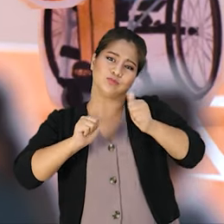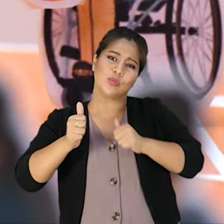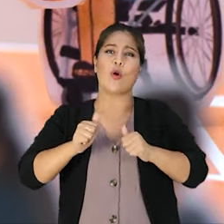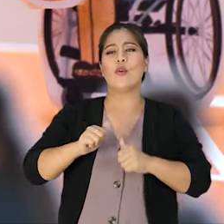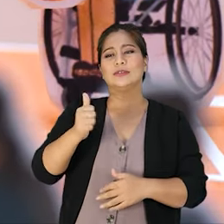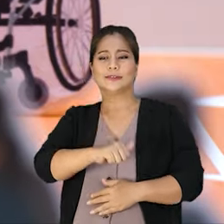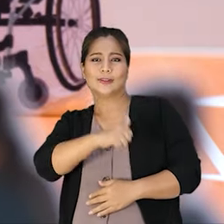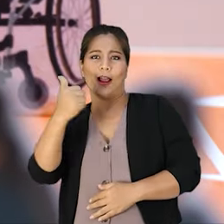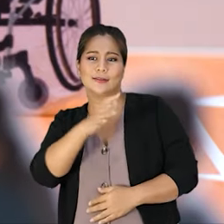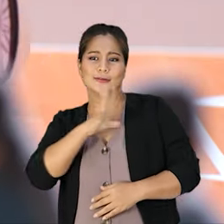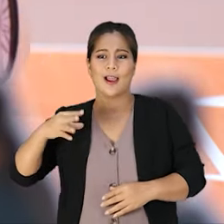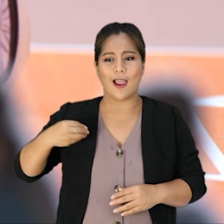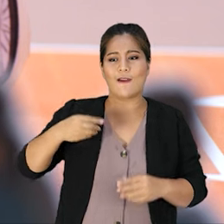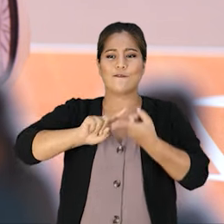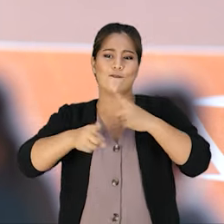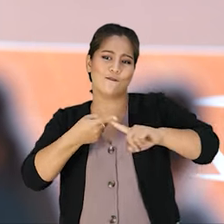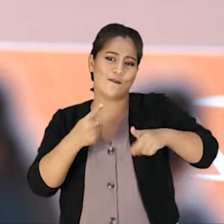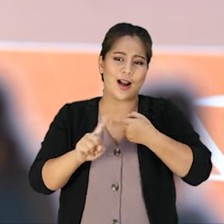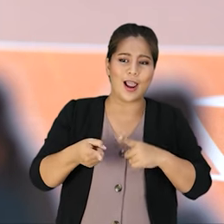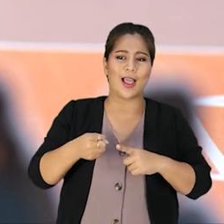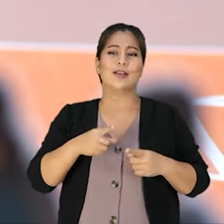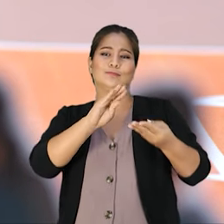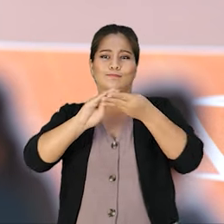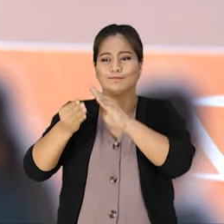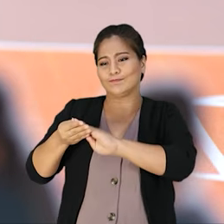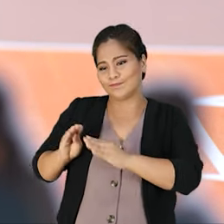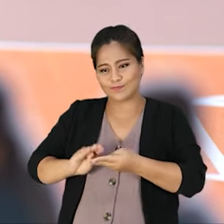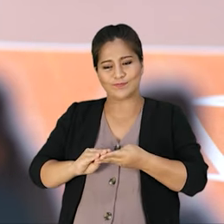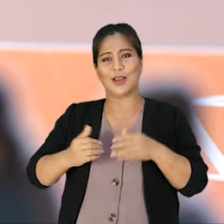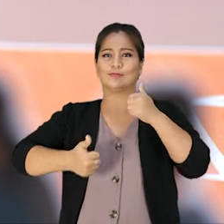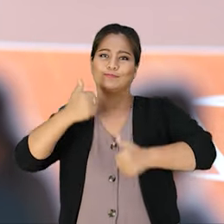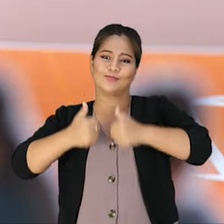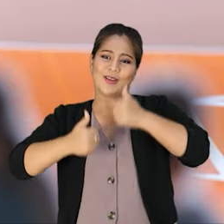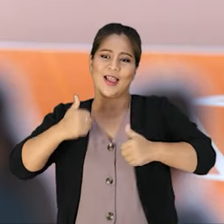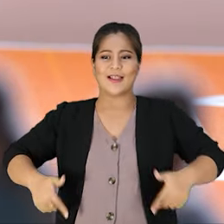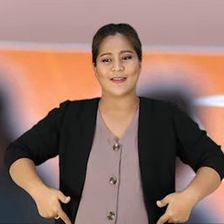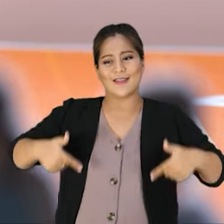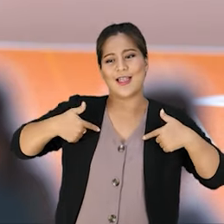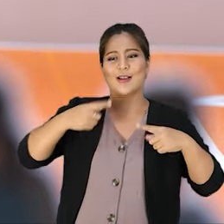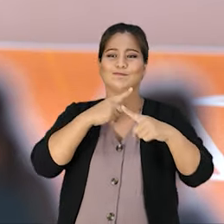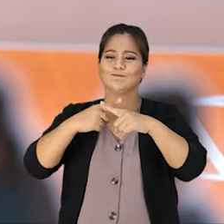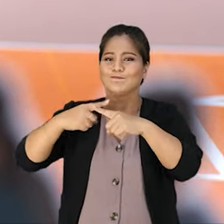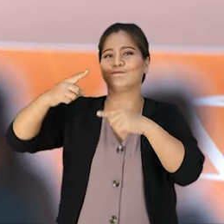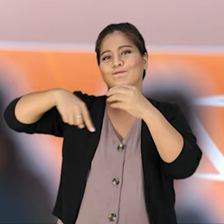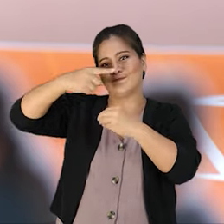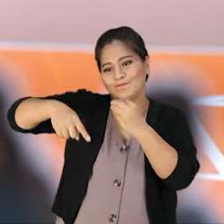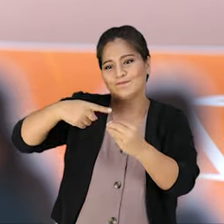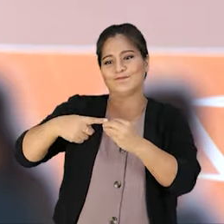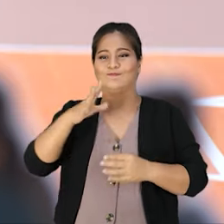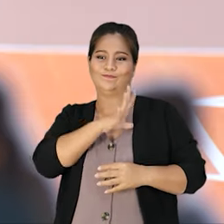or other events and meet with friends and other community members, which helps her feel positive about her life and have more confidence.